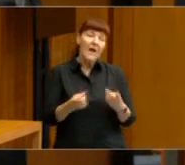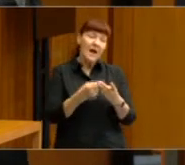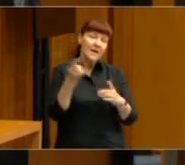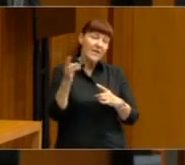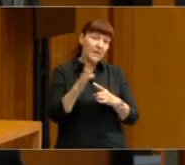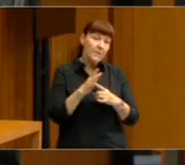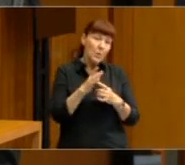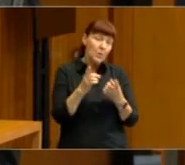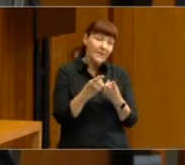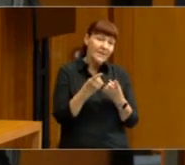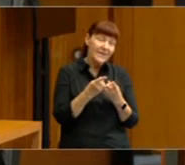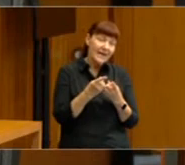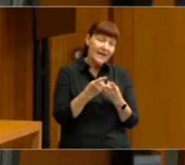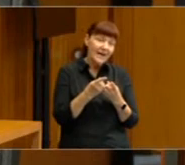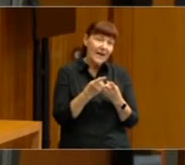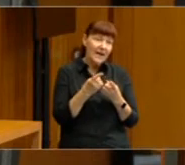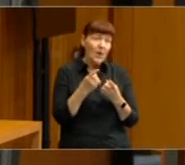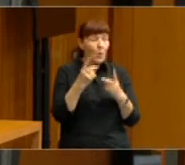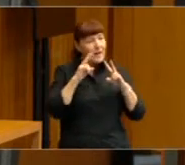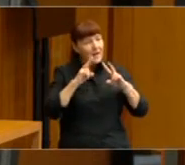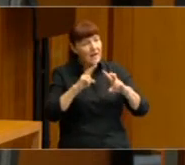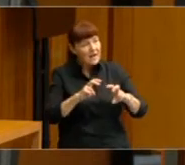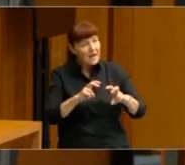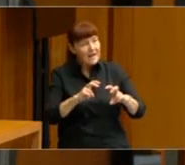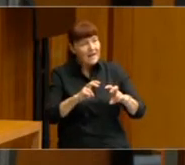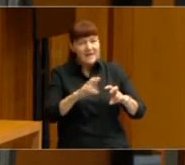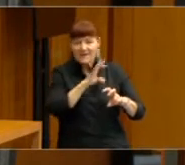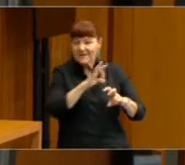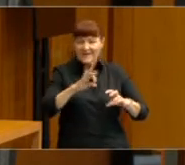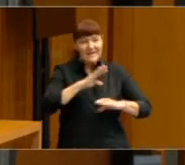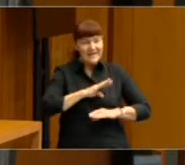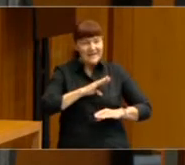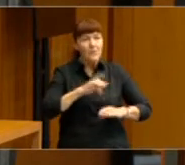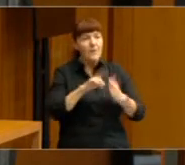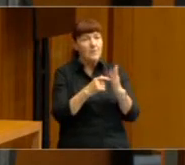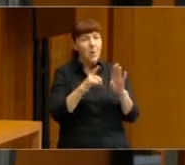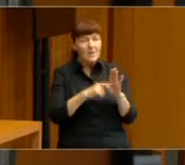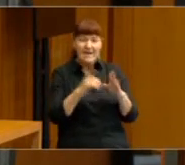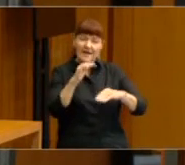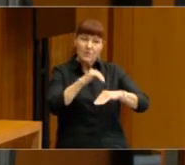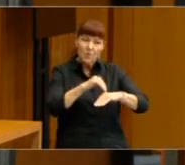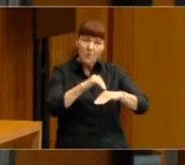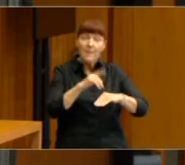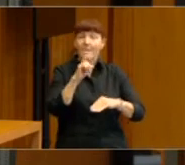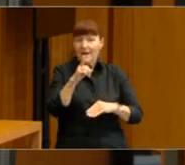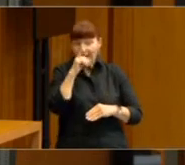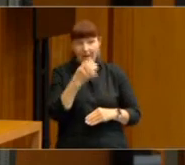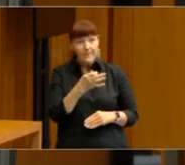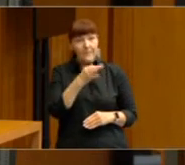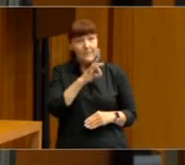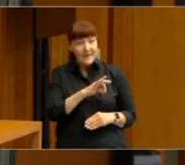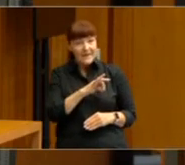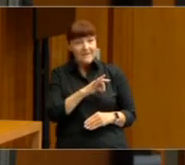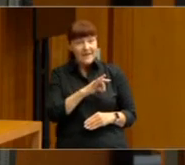I mean, we look at dissatisfaction with democracy as a problem. But in some ways, there can be benefits to